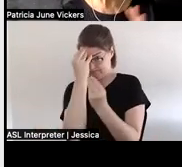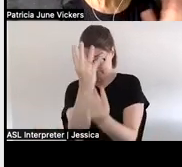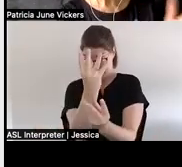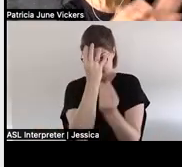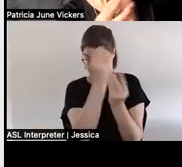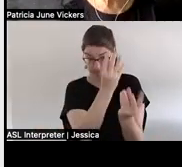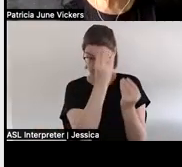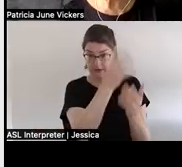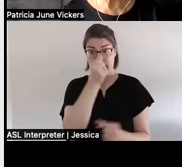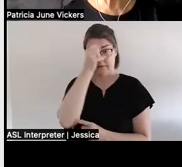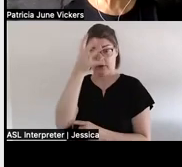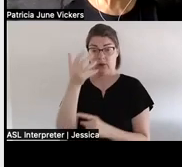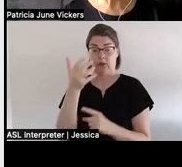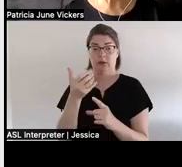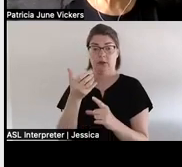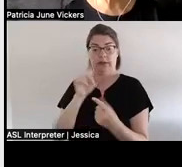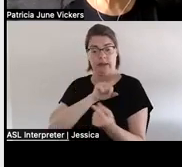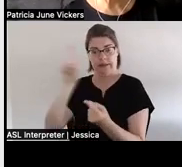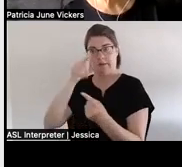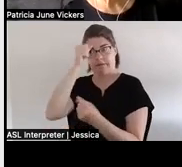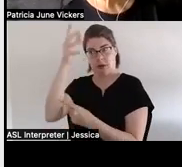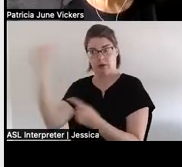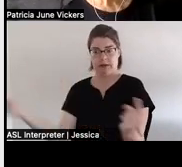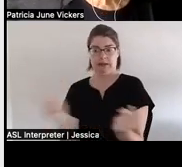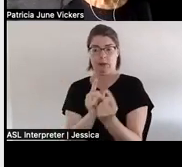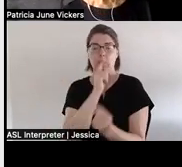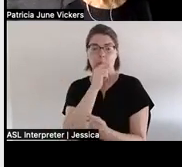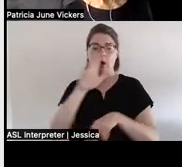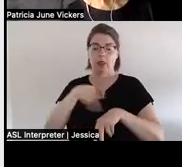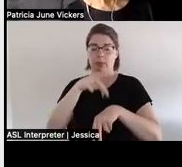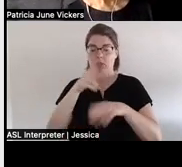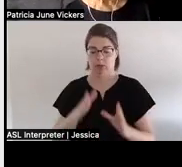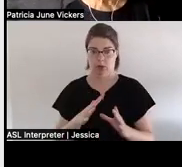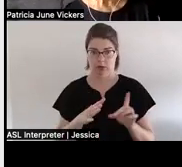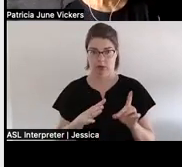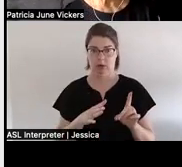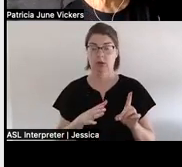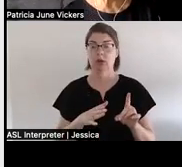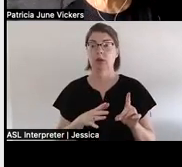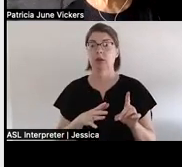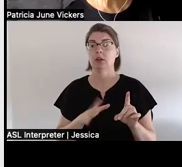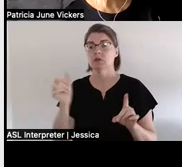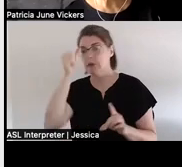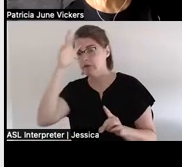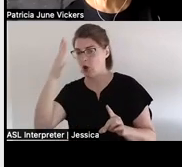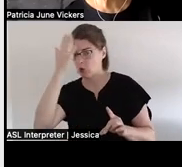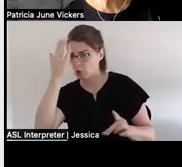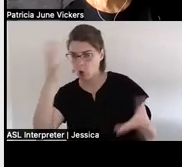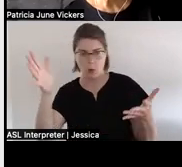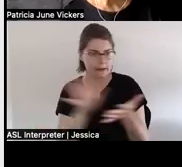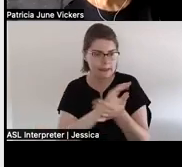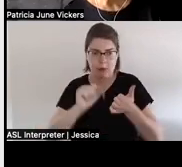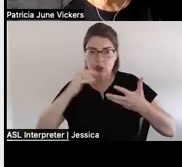was the father was to meet with the principal so that they could learn of the extent of the damage